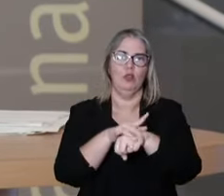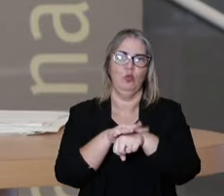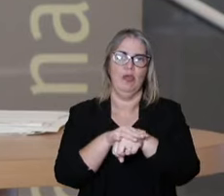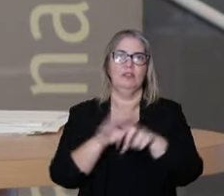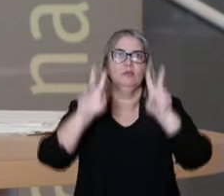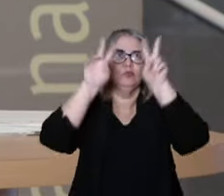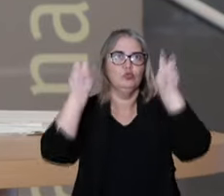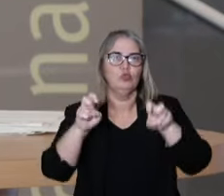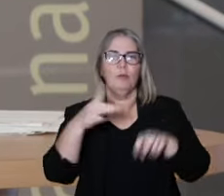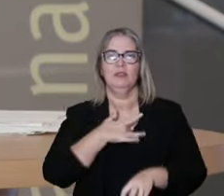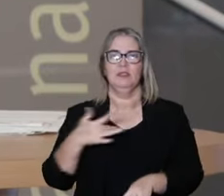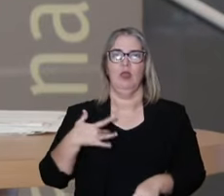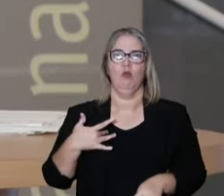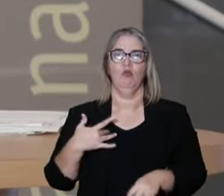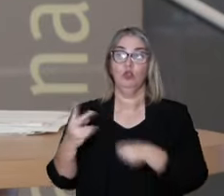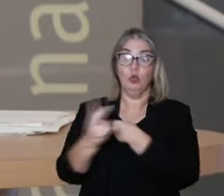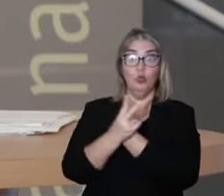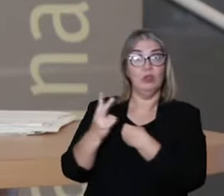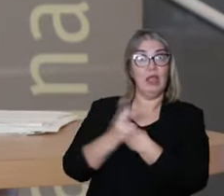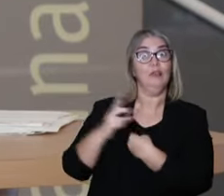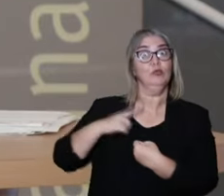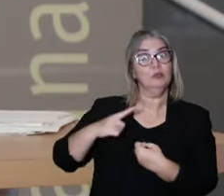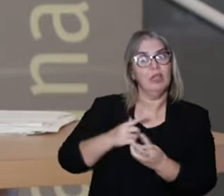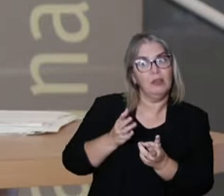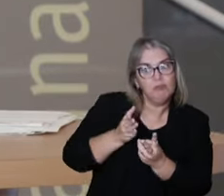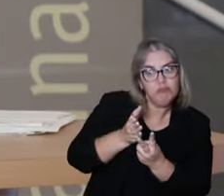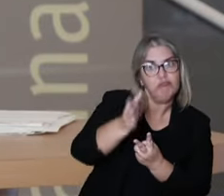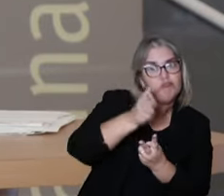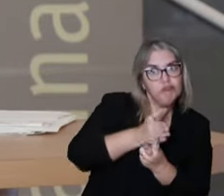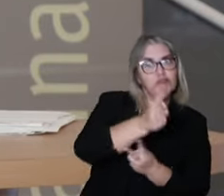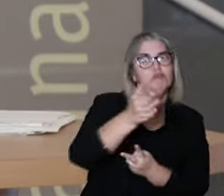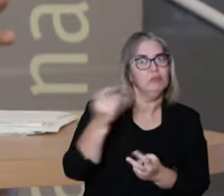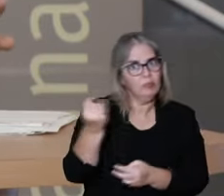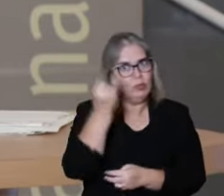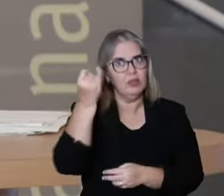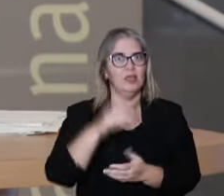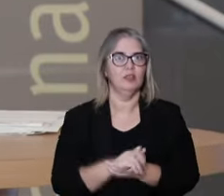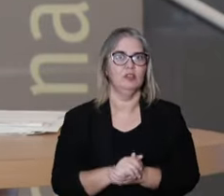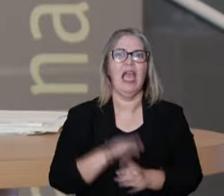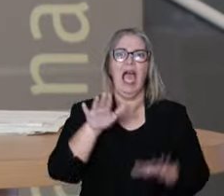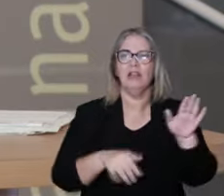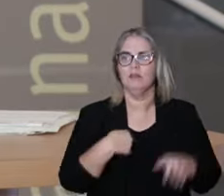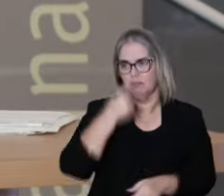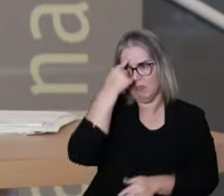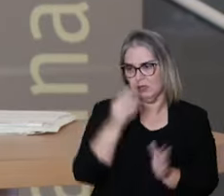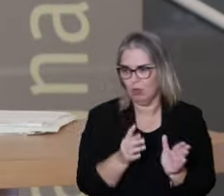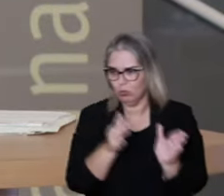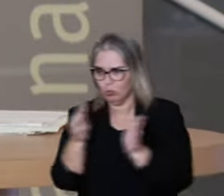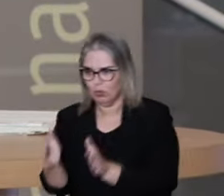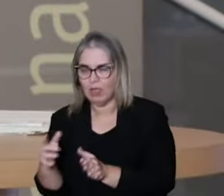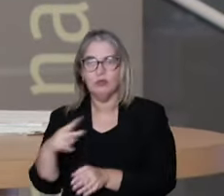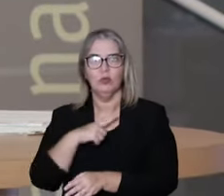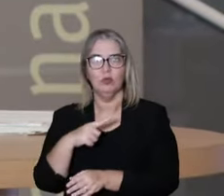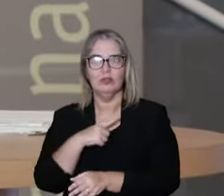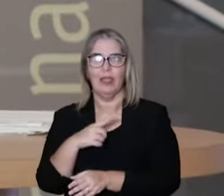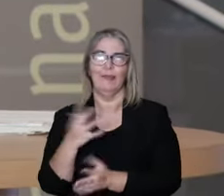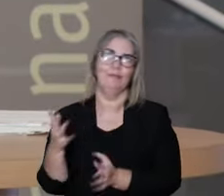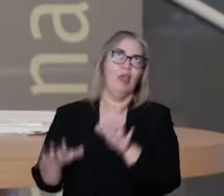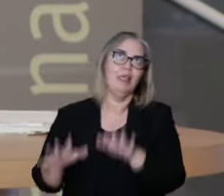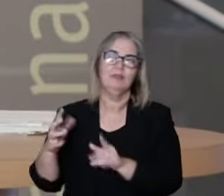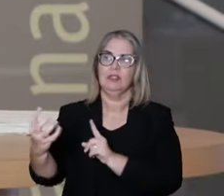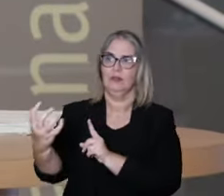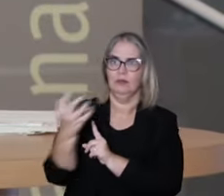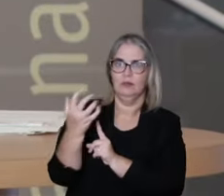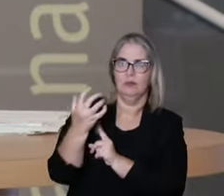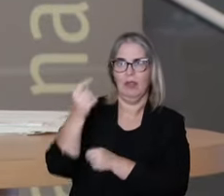and to think possibilities of care that are different. So if one side we have